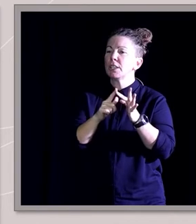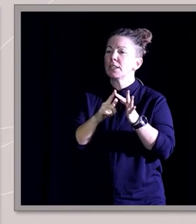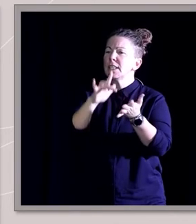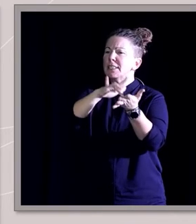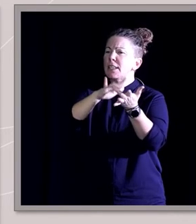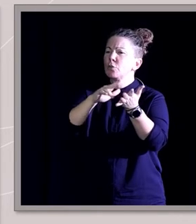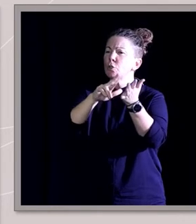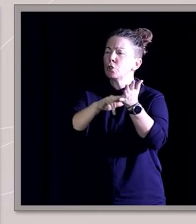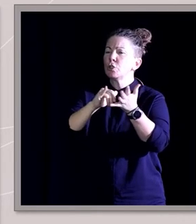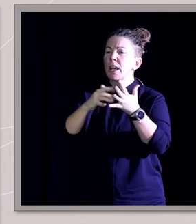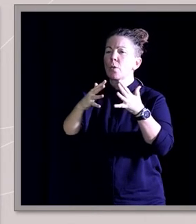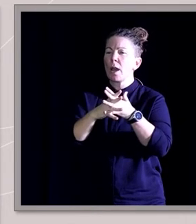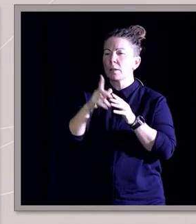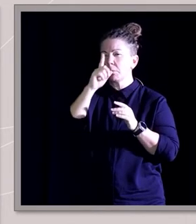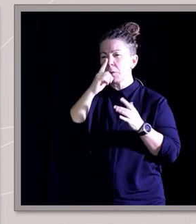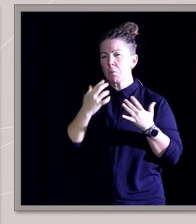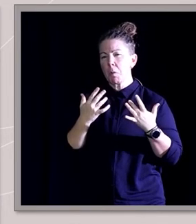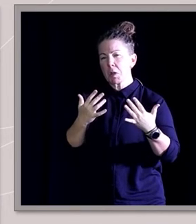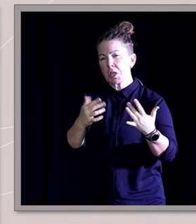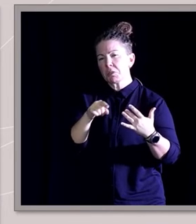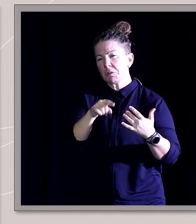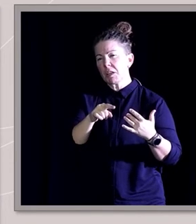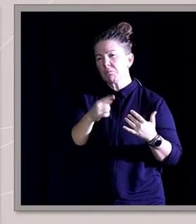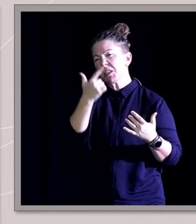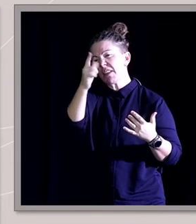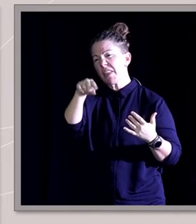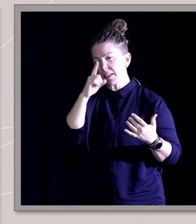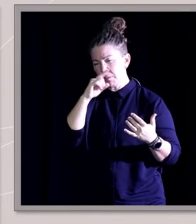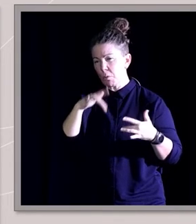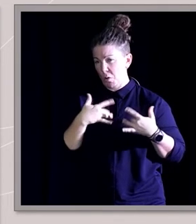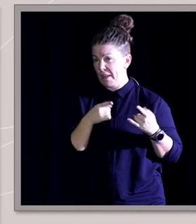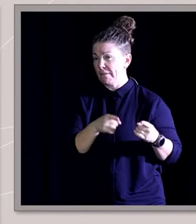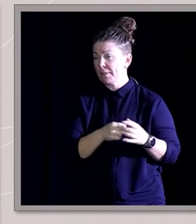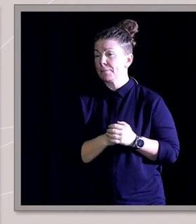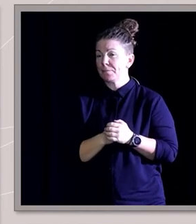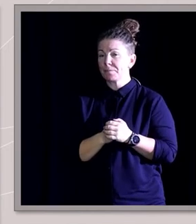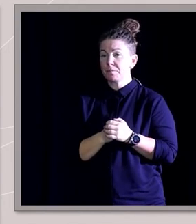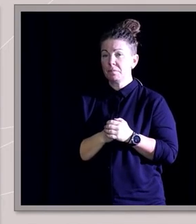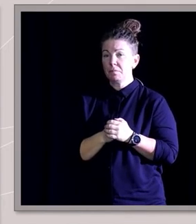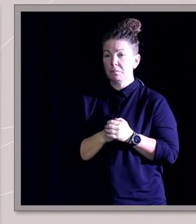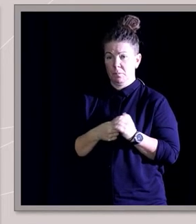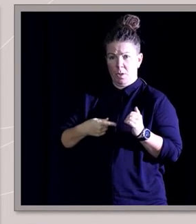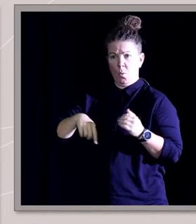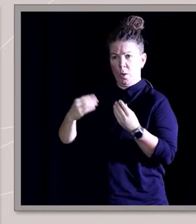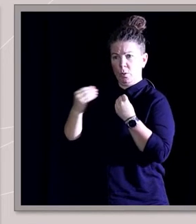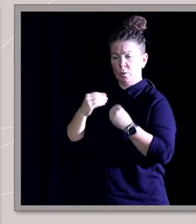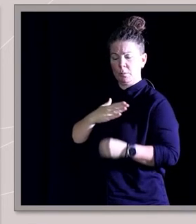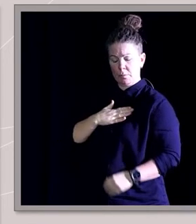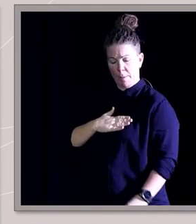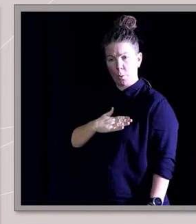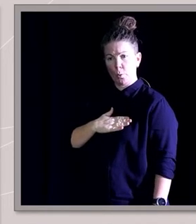town of about 7,000 people. And we were taught to be humble,